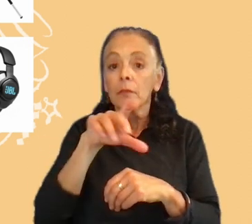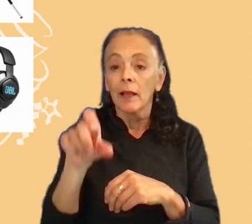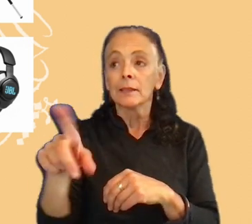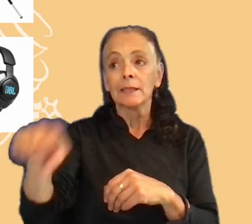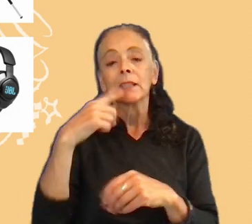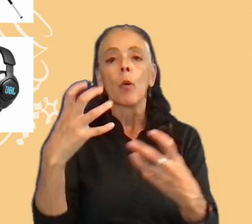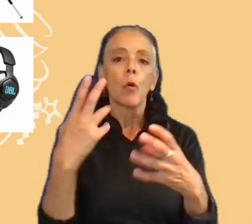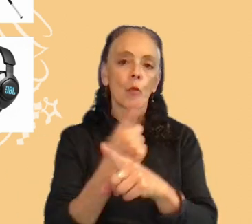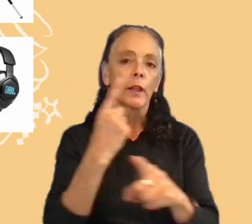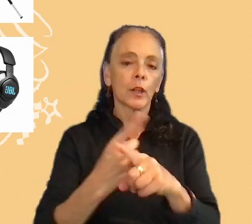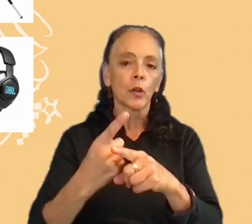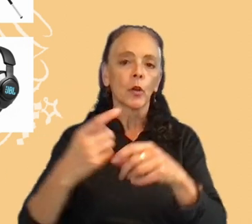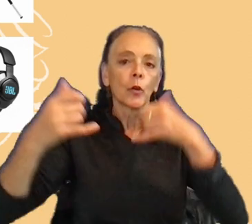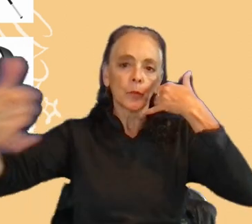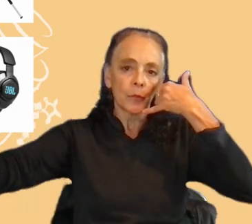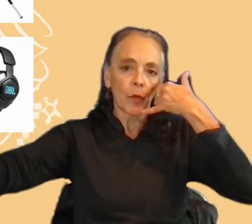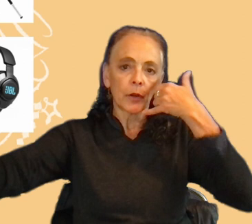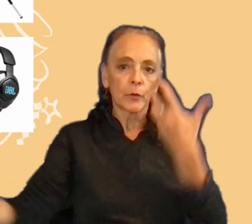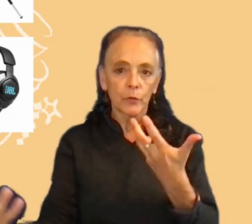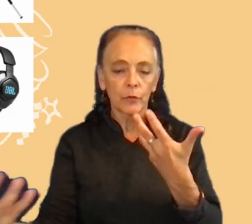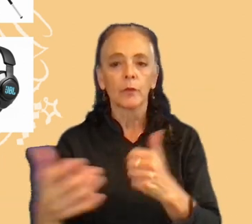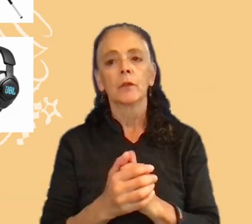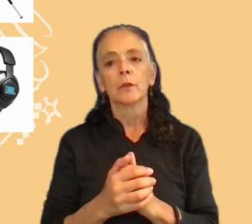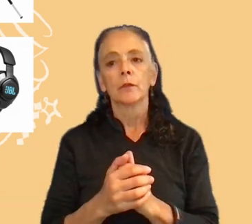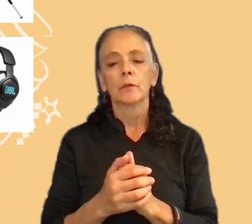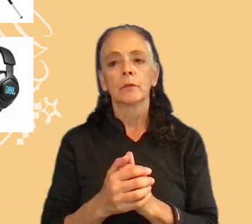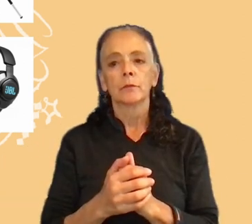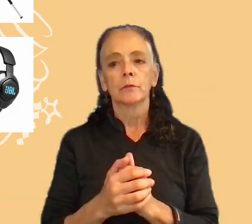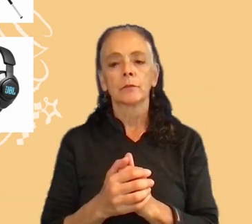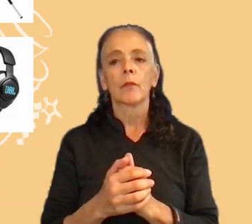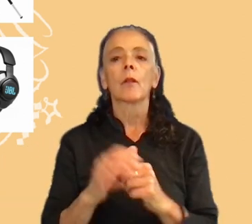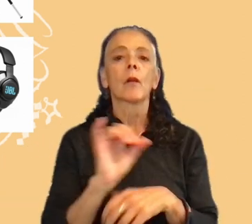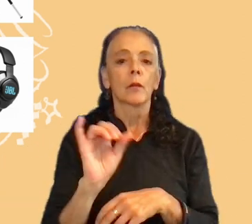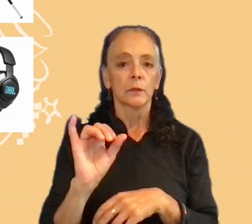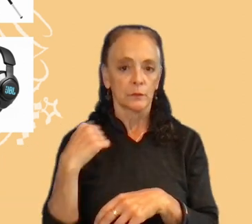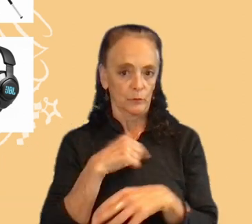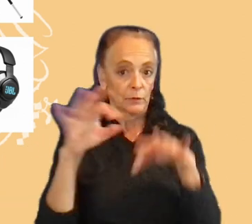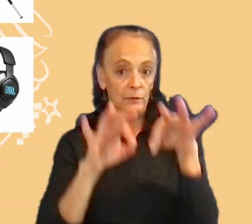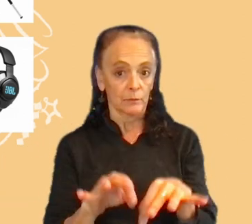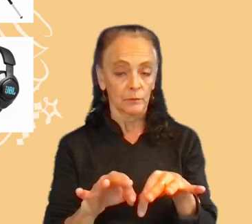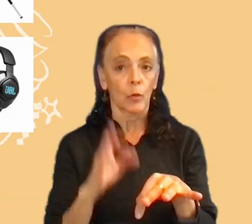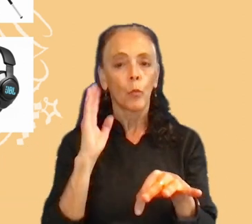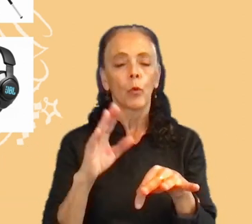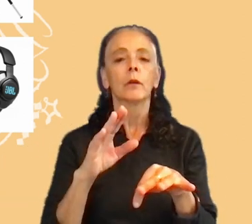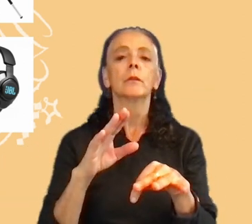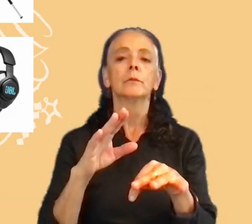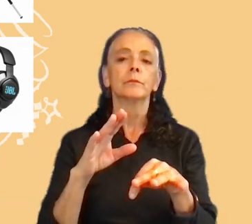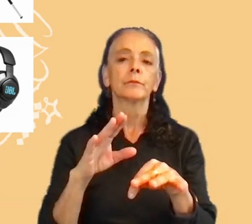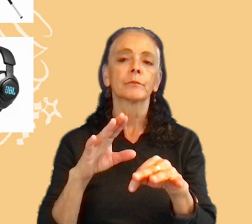audio call. So, and also, we explained that we were going to record everything.